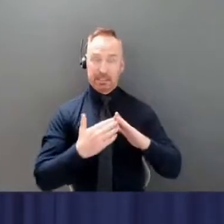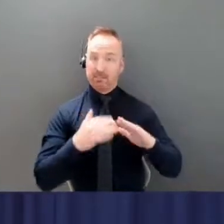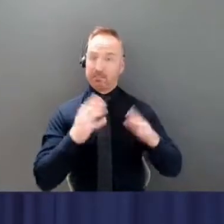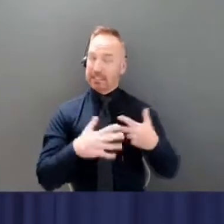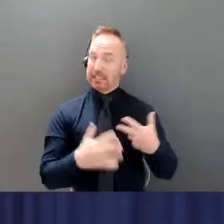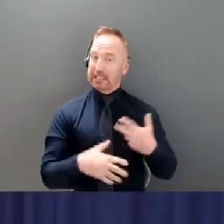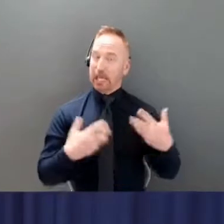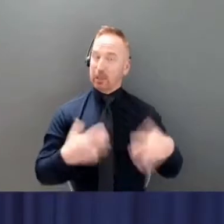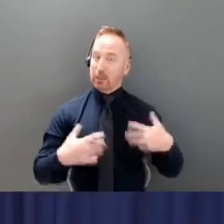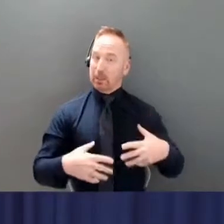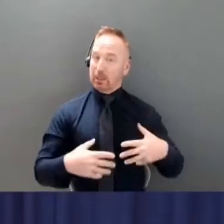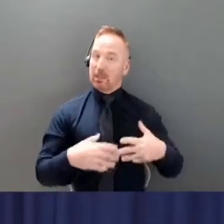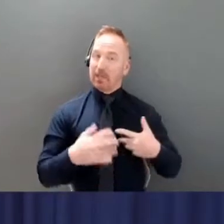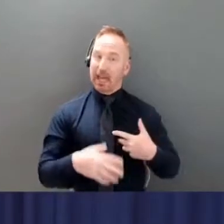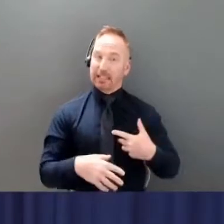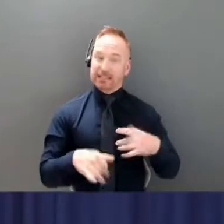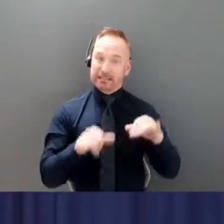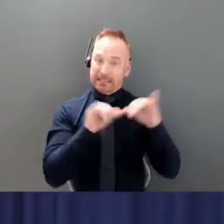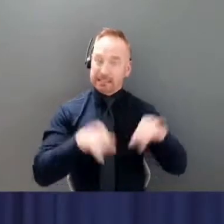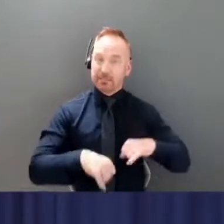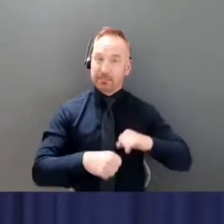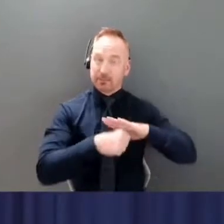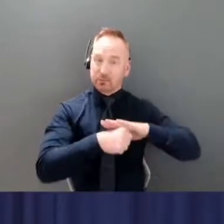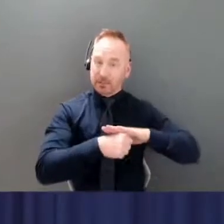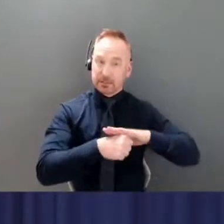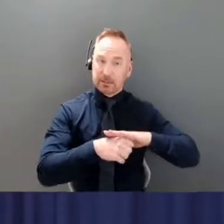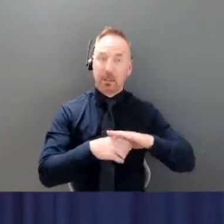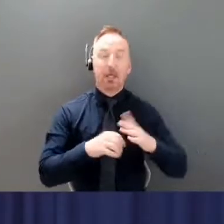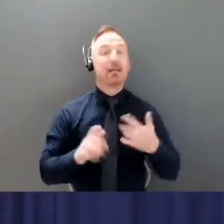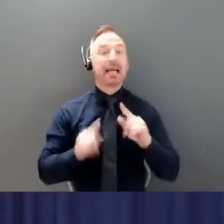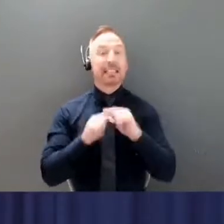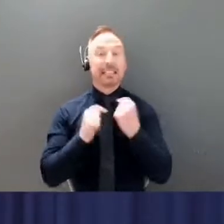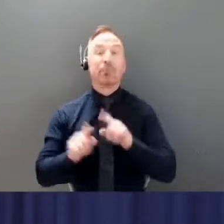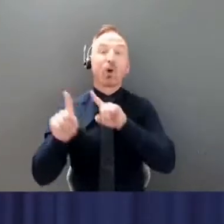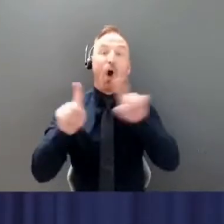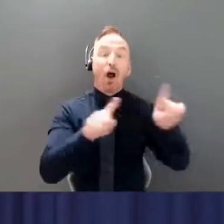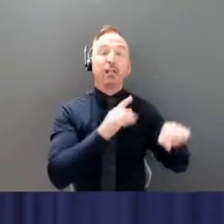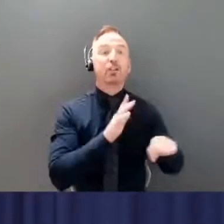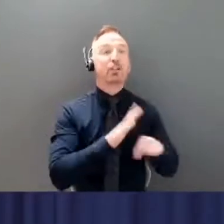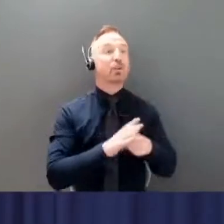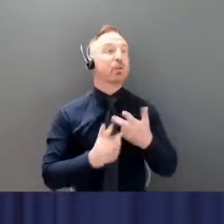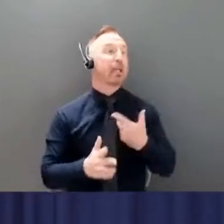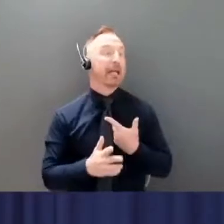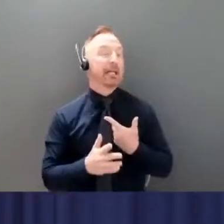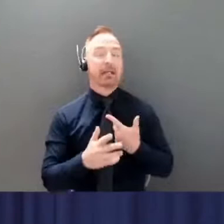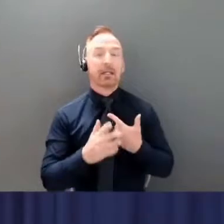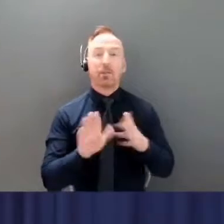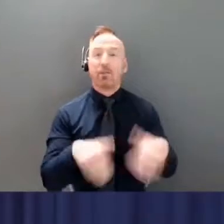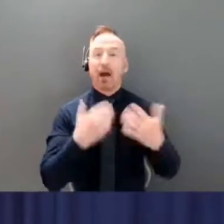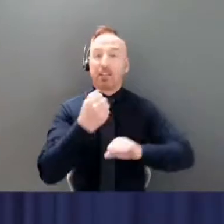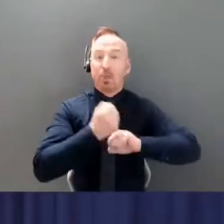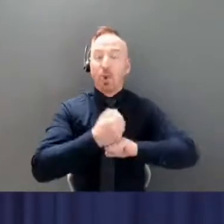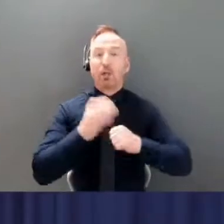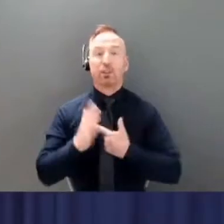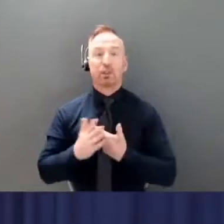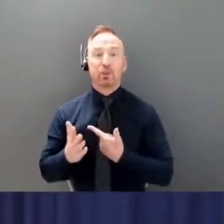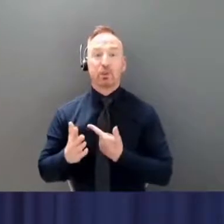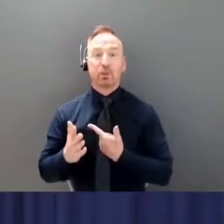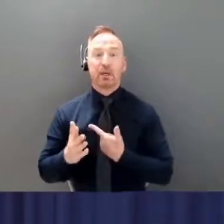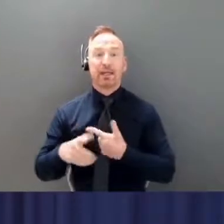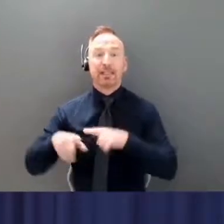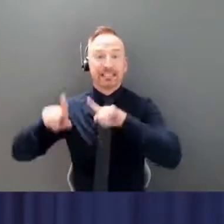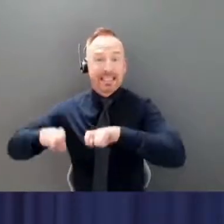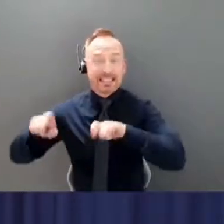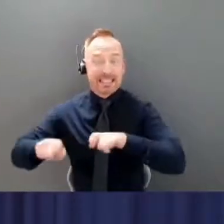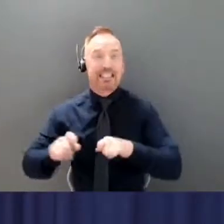We have deployed teams to support expanded testing in communities, along with our vaccine teams and other health and